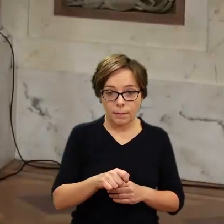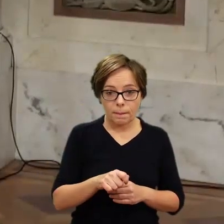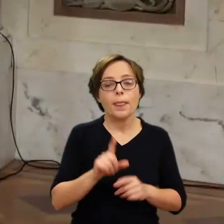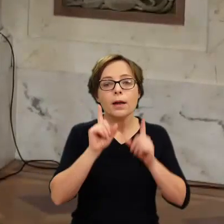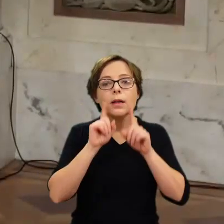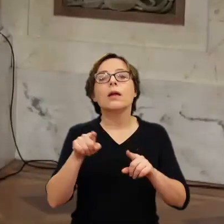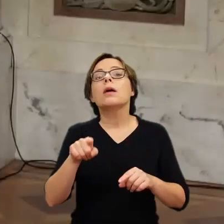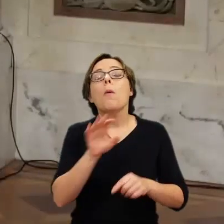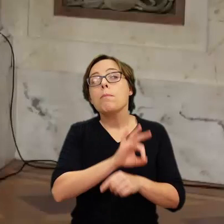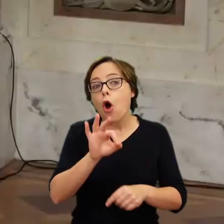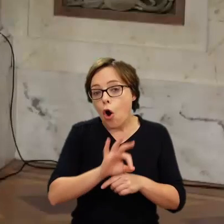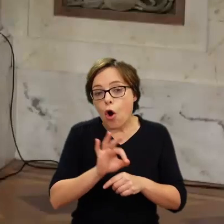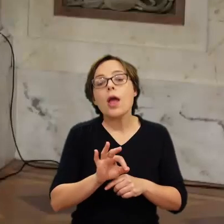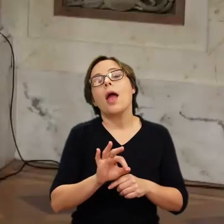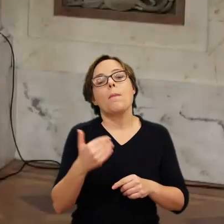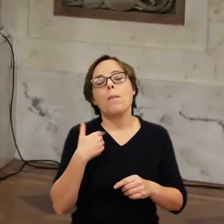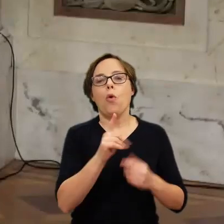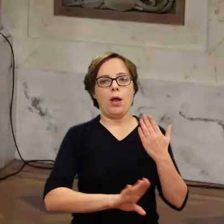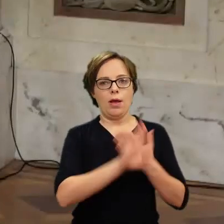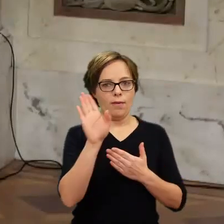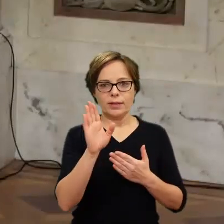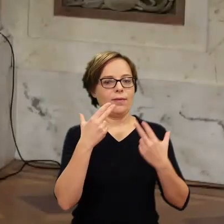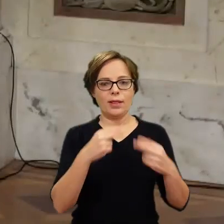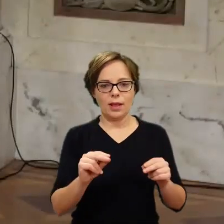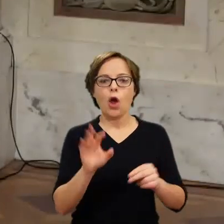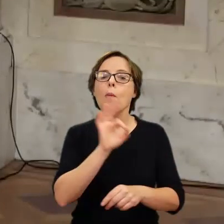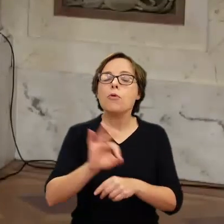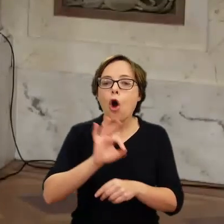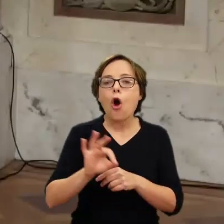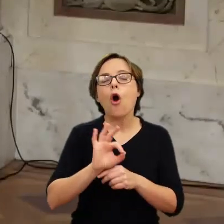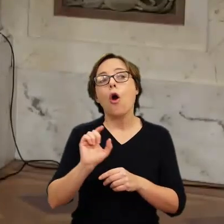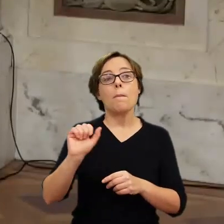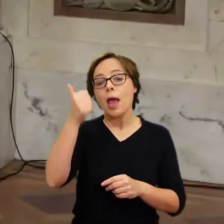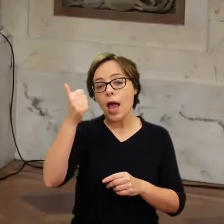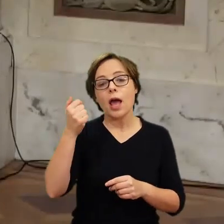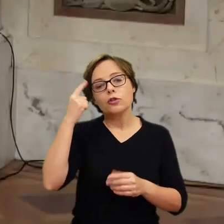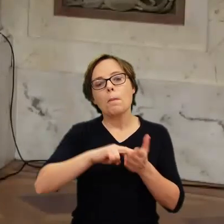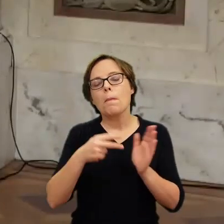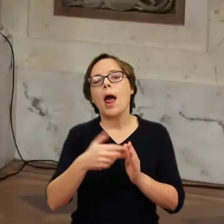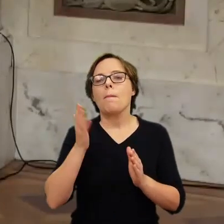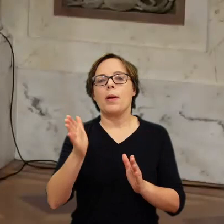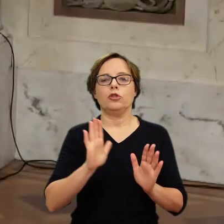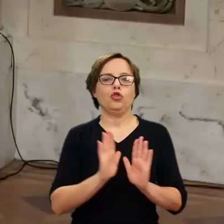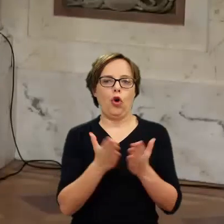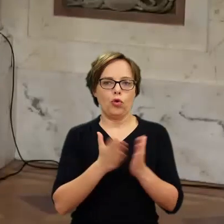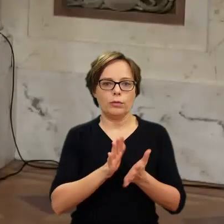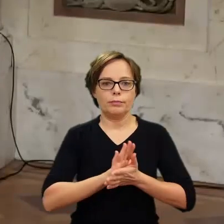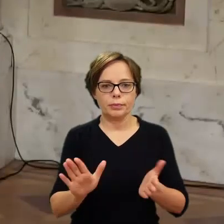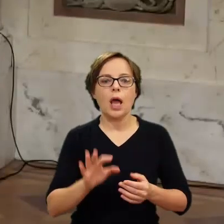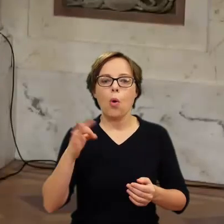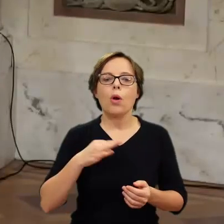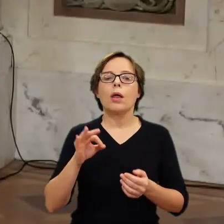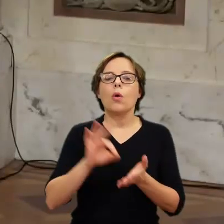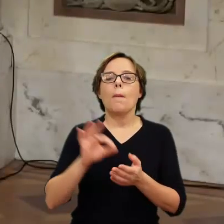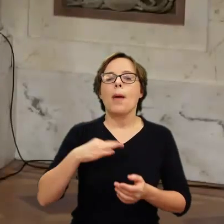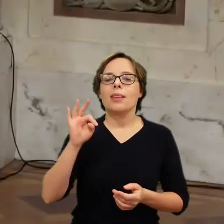really the exhibition to begin with. The project was a book that was published by the Frick, which actually Mr. Tarnowski has been kind enough